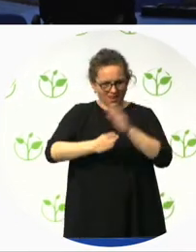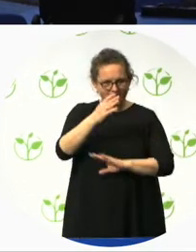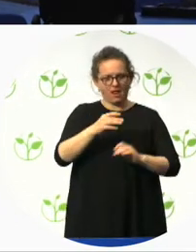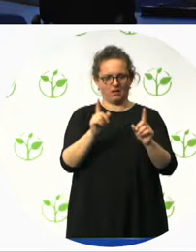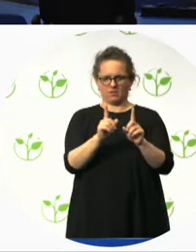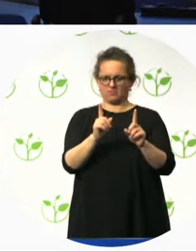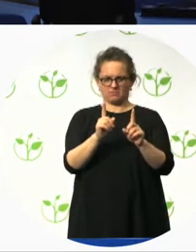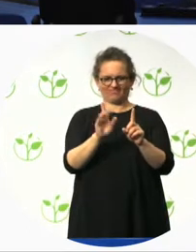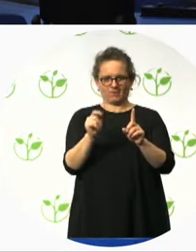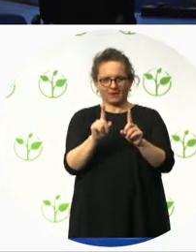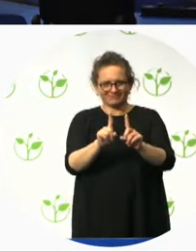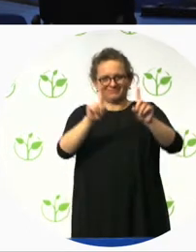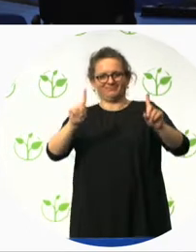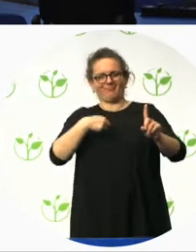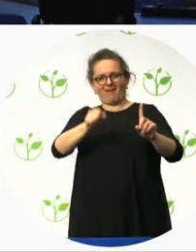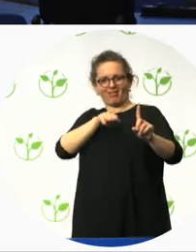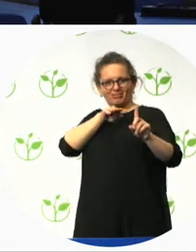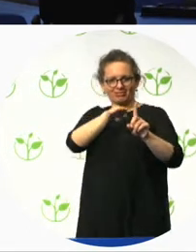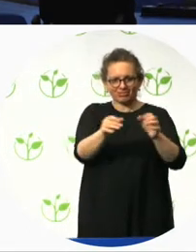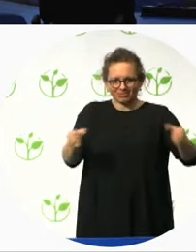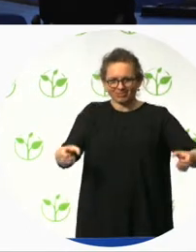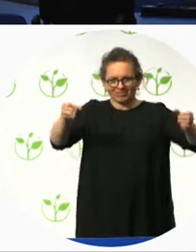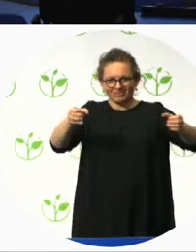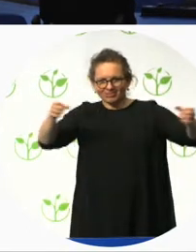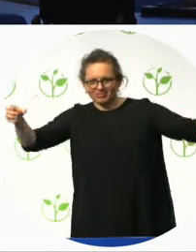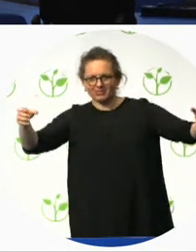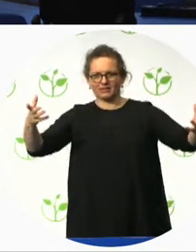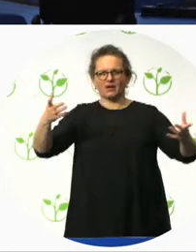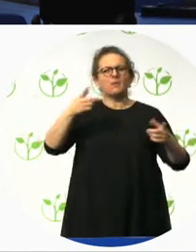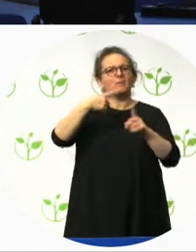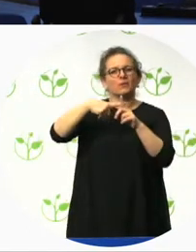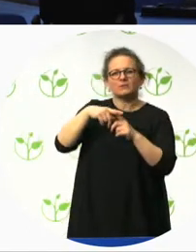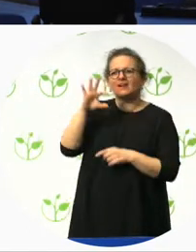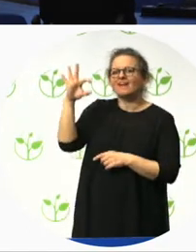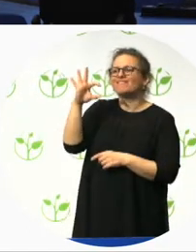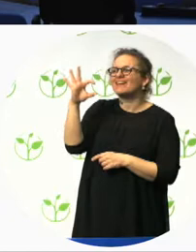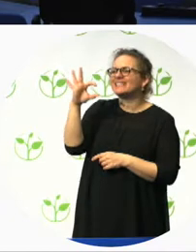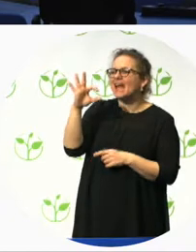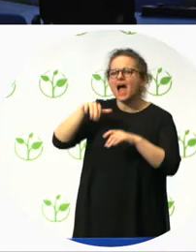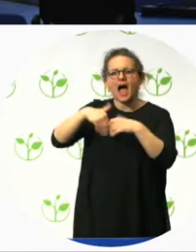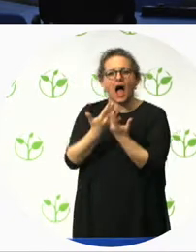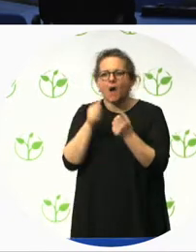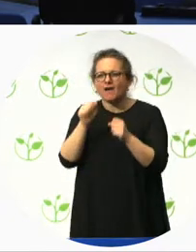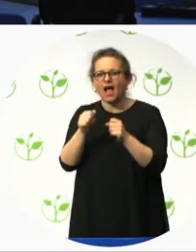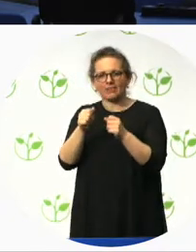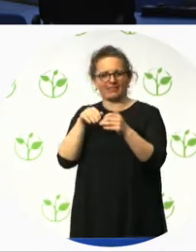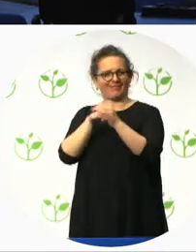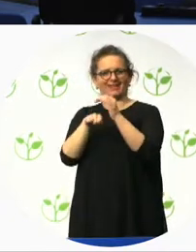well restrooms and toilets. And what about the toilets? How are they equipped? Do you have emergency